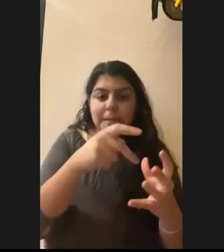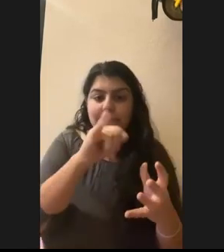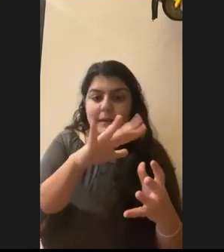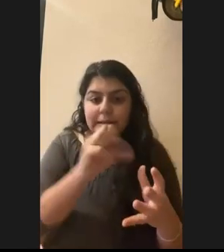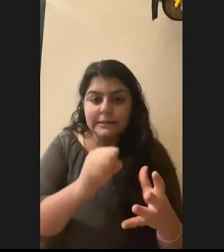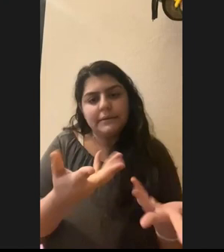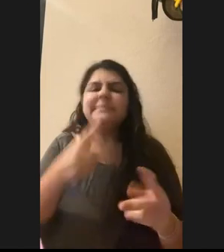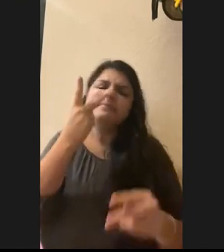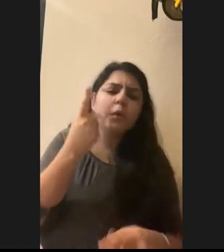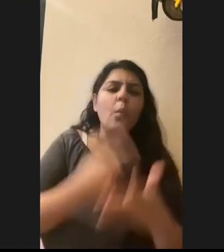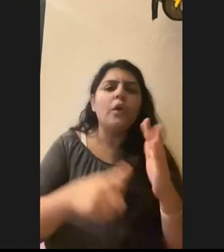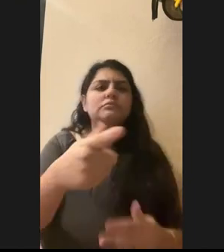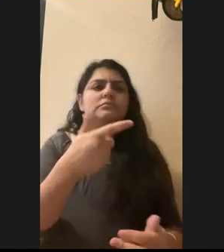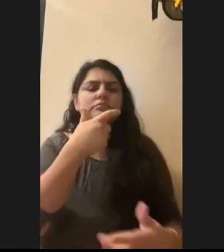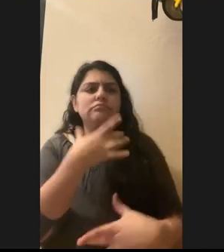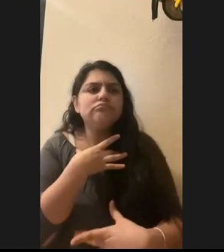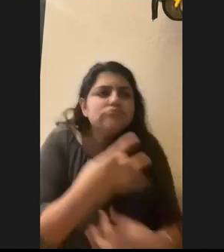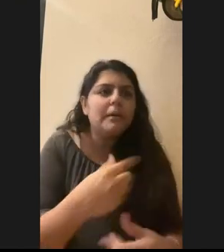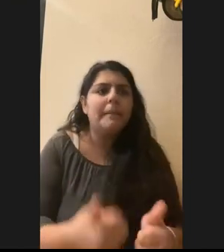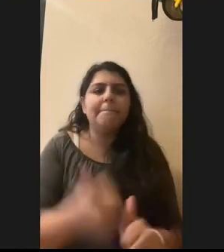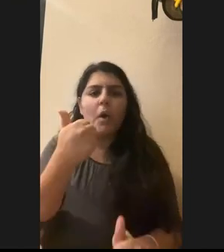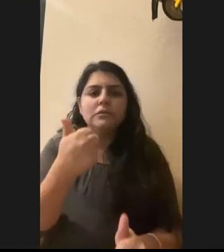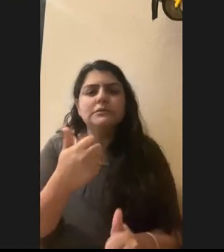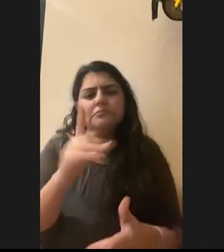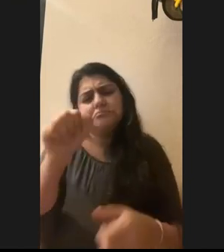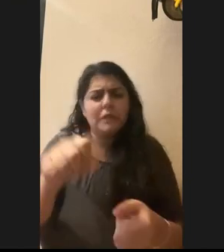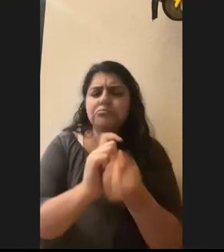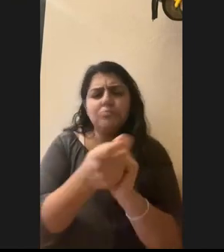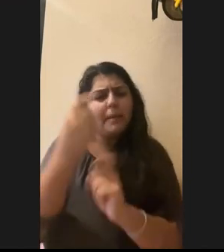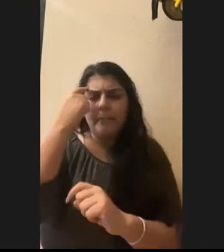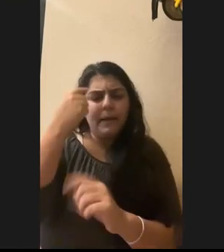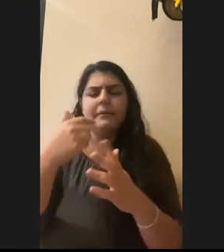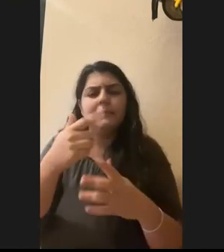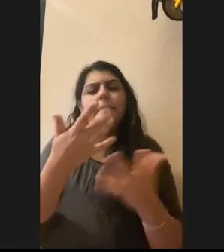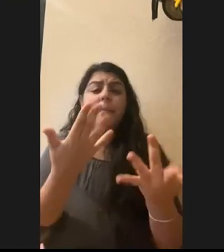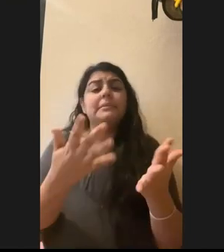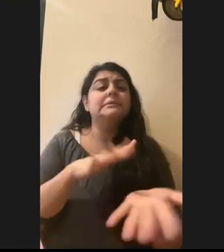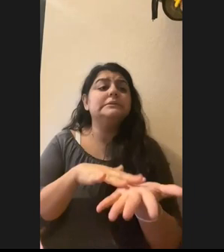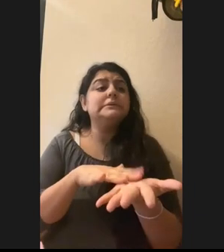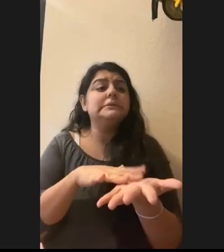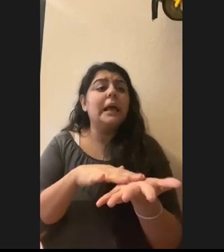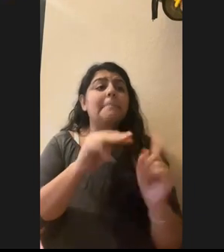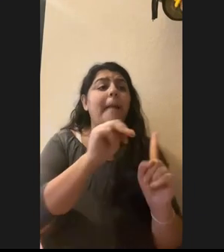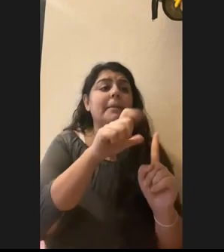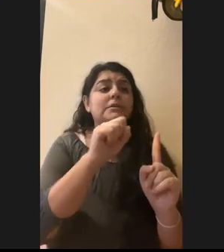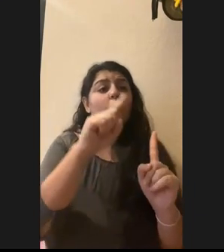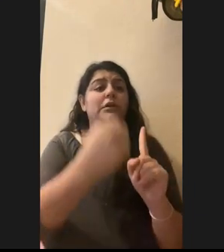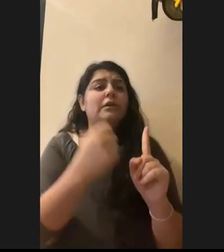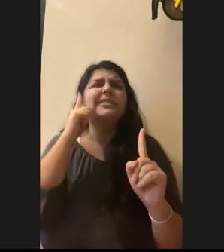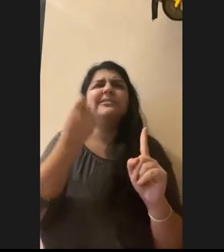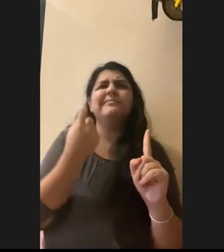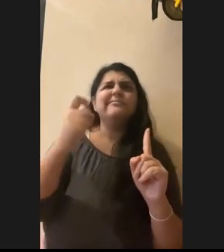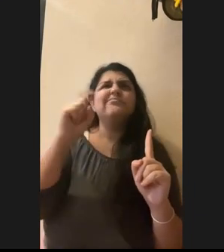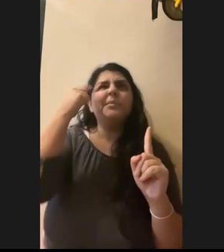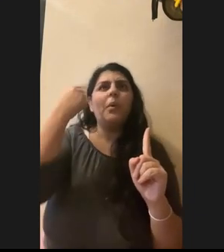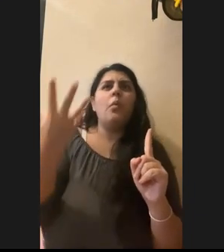interests you the most. It can always change. Like you can study mammals one year and then you want to study reptiles the next year. It's fine to do that,